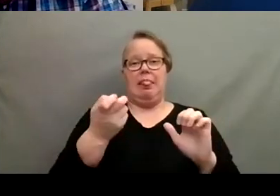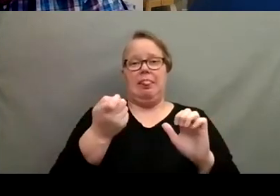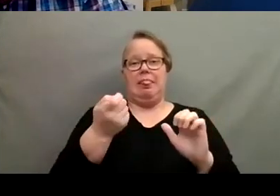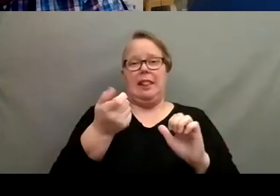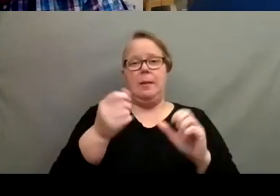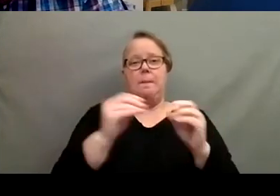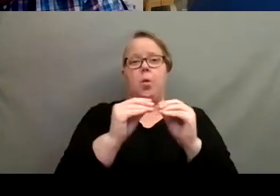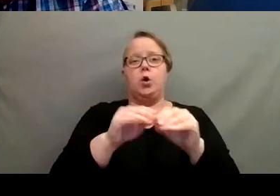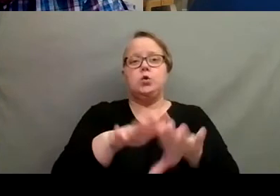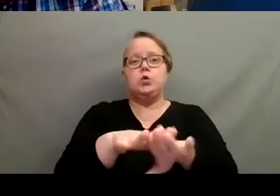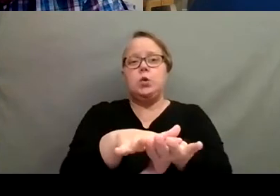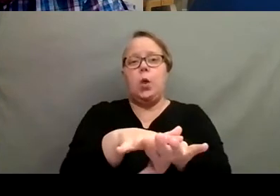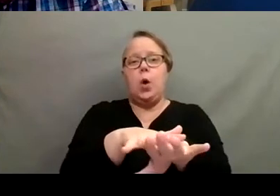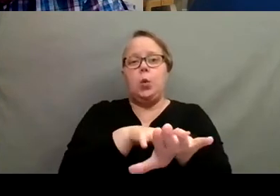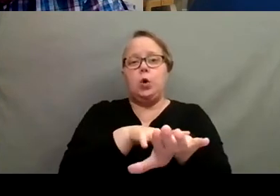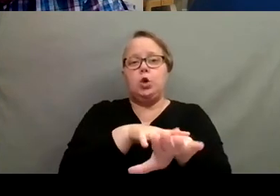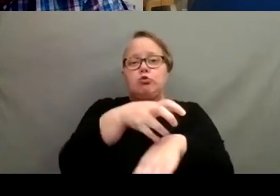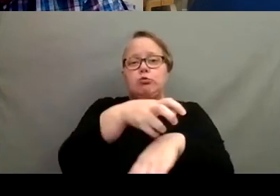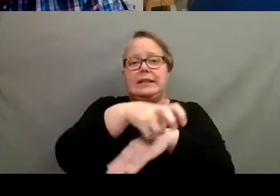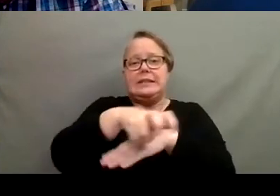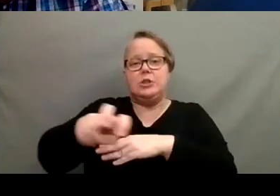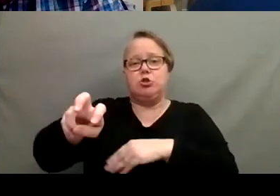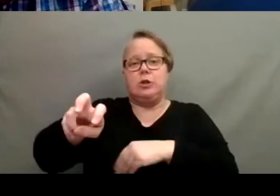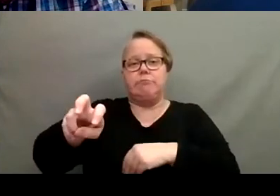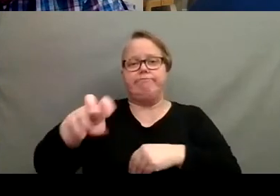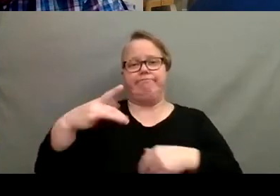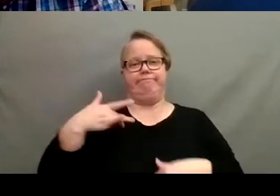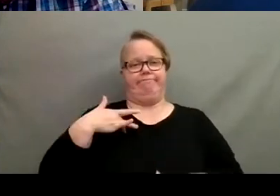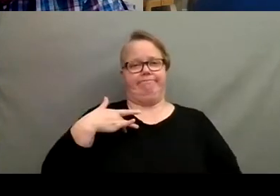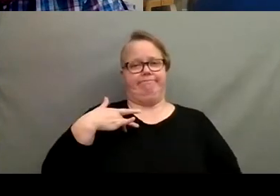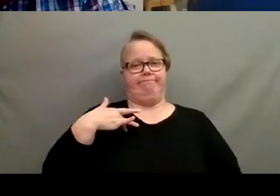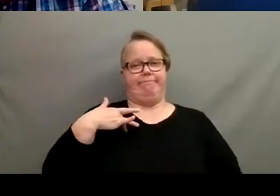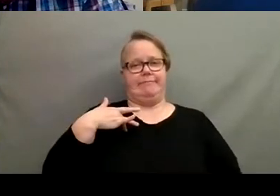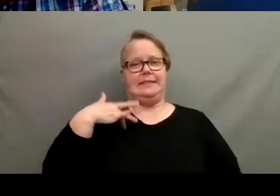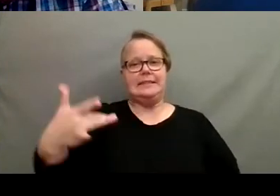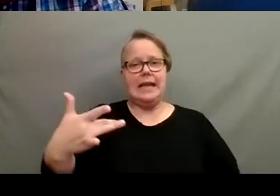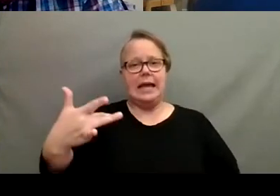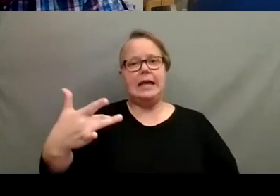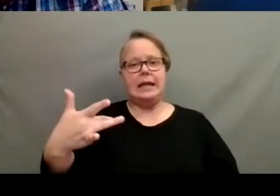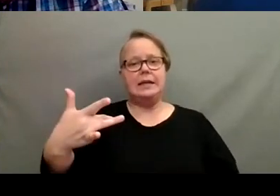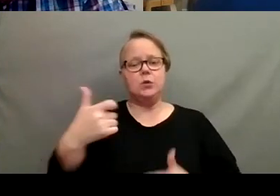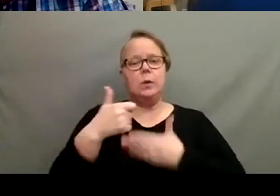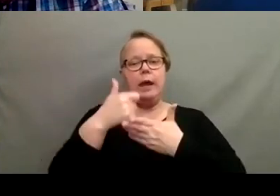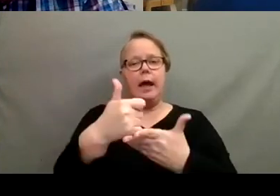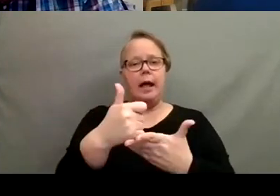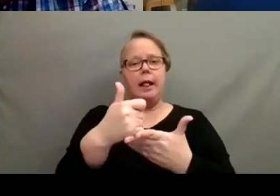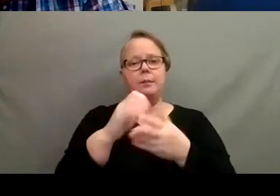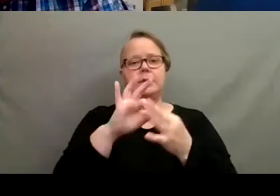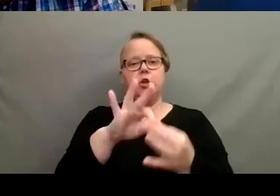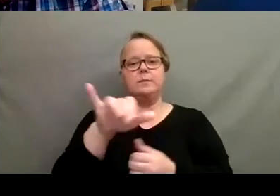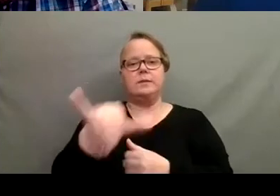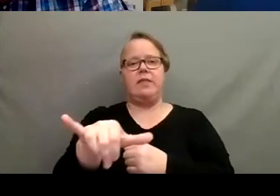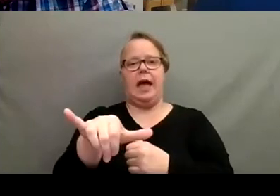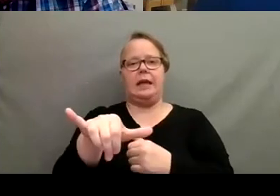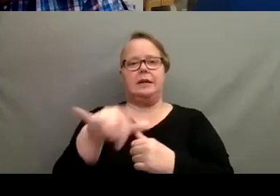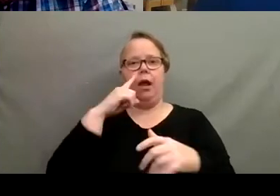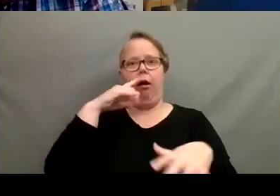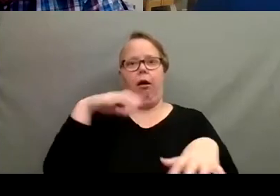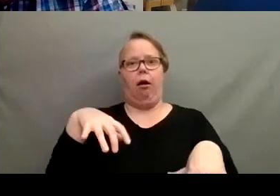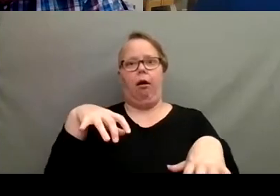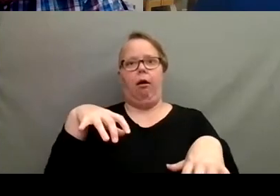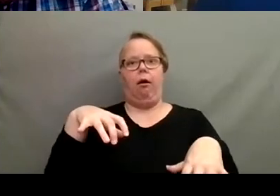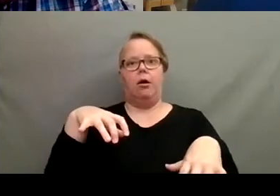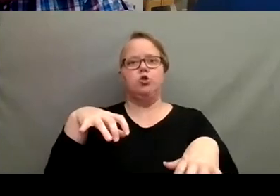slower transition, um, it tends to, uh, to help a little bit in terms of that kind of shock period